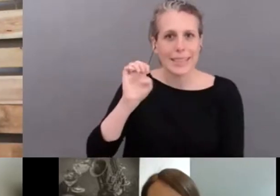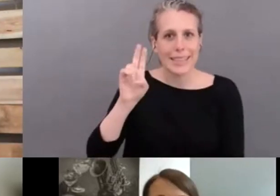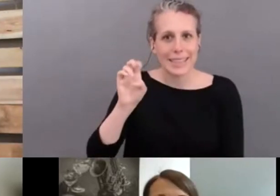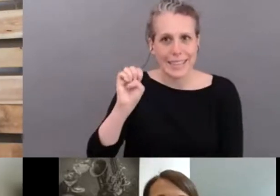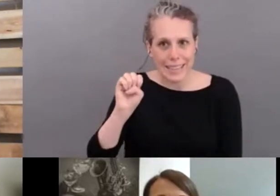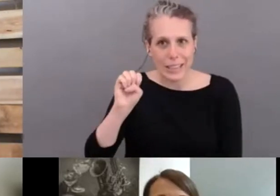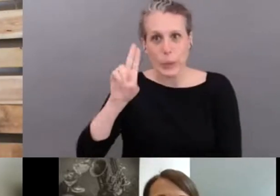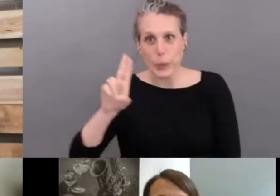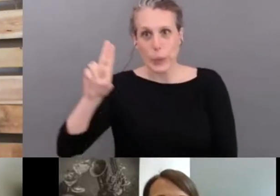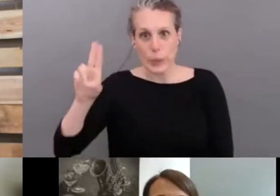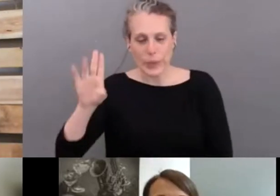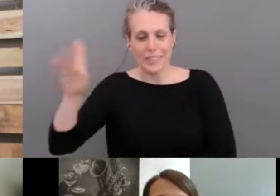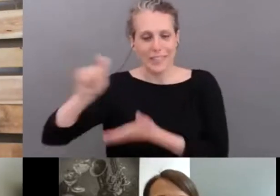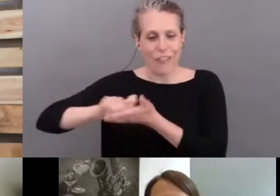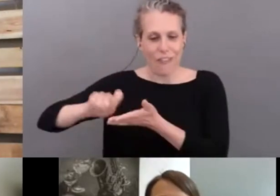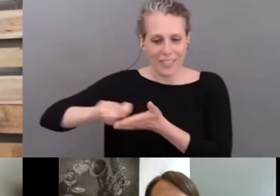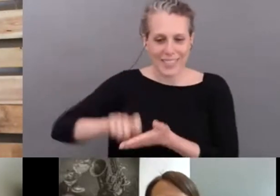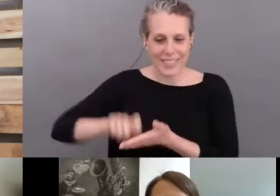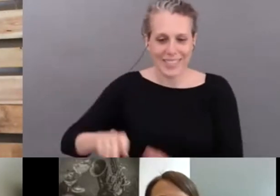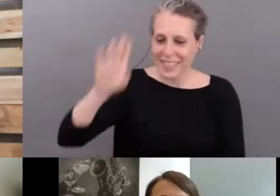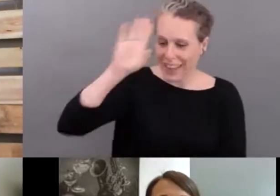hi yana